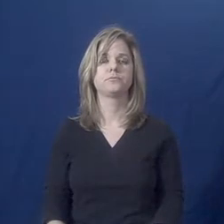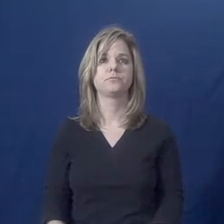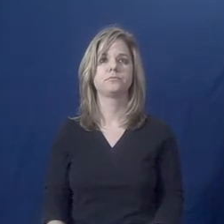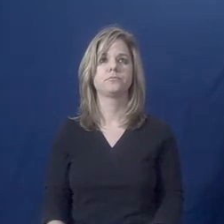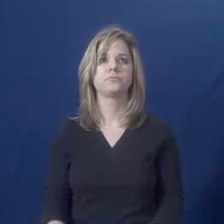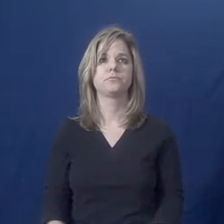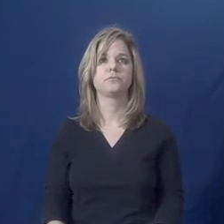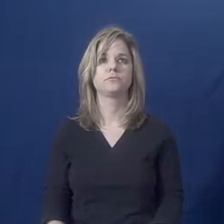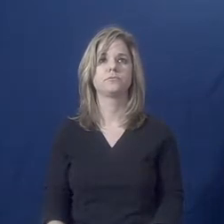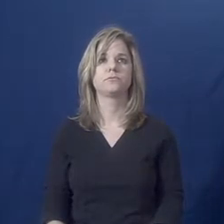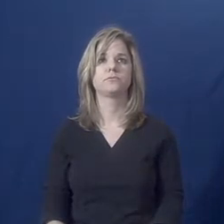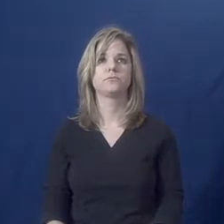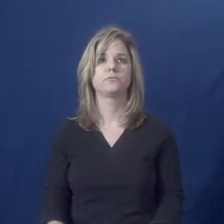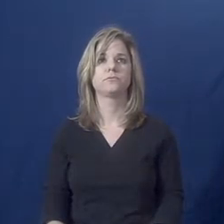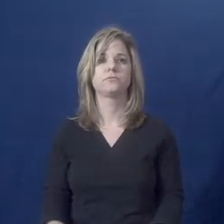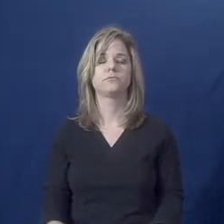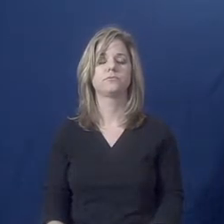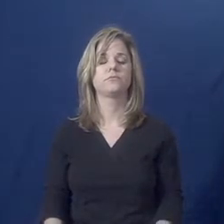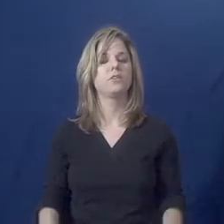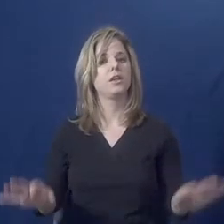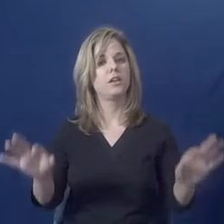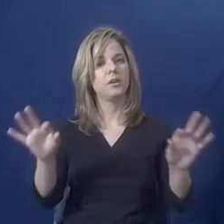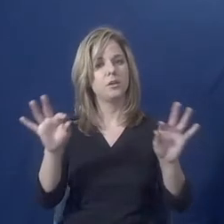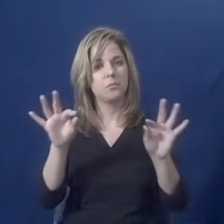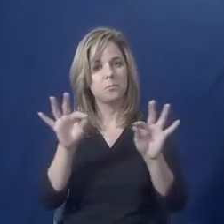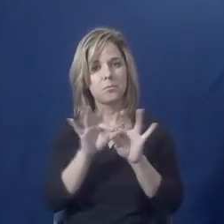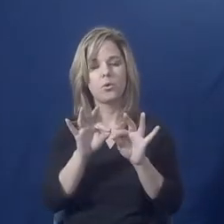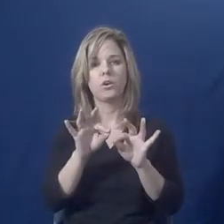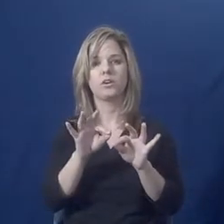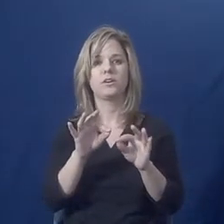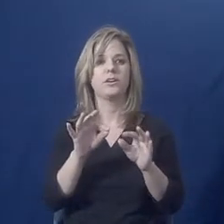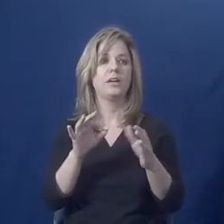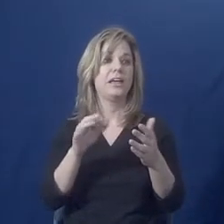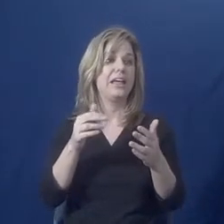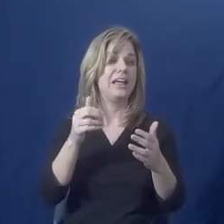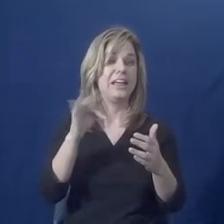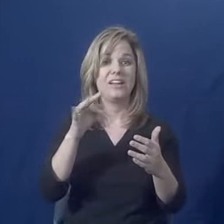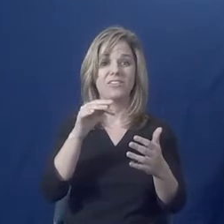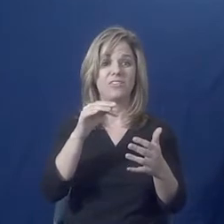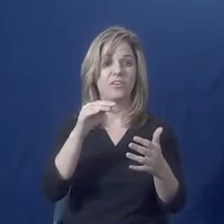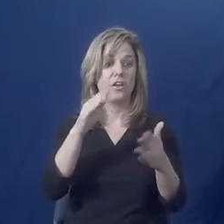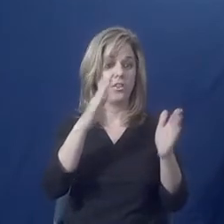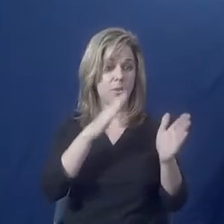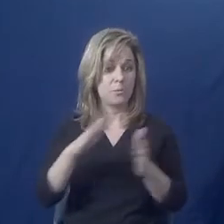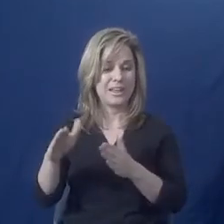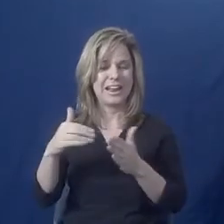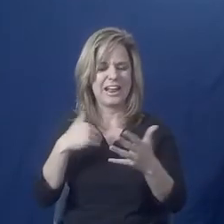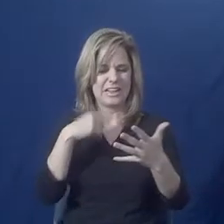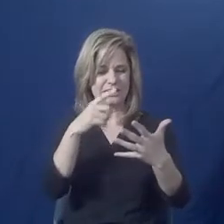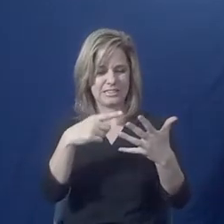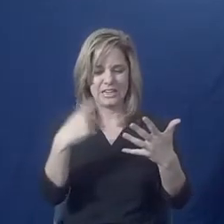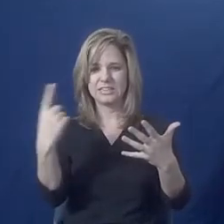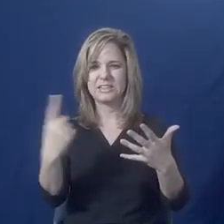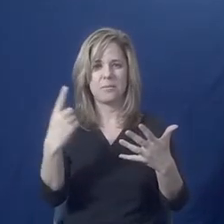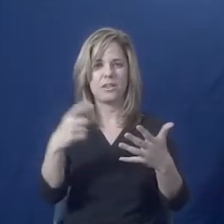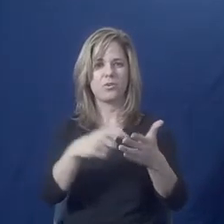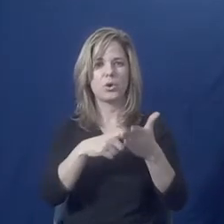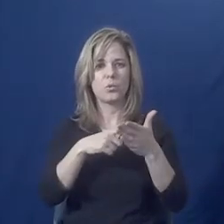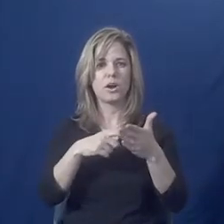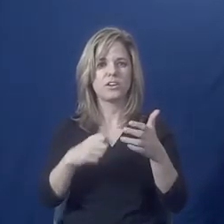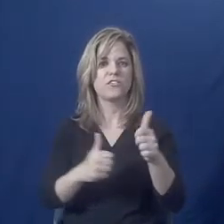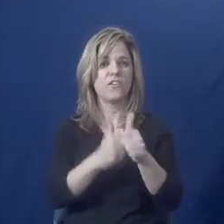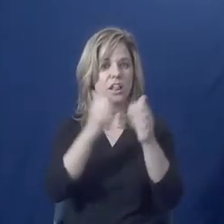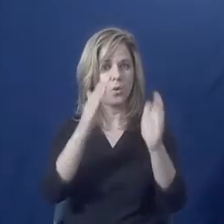items with the survivor that need to be followed up on. So if there's something that the survivor needs to do